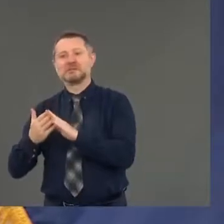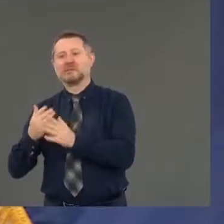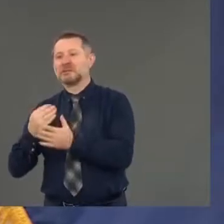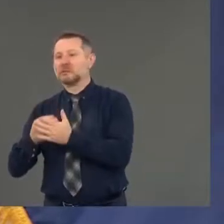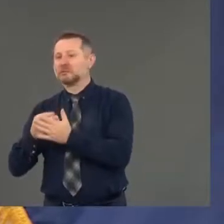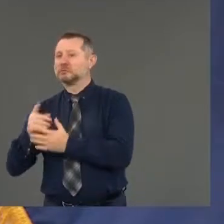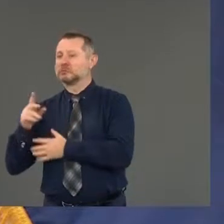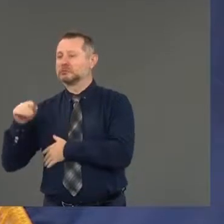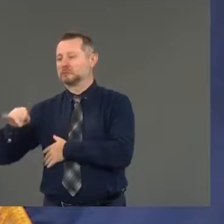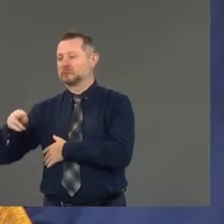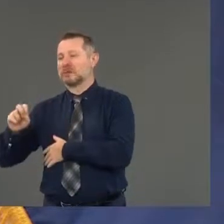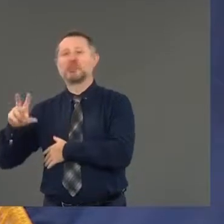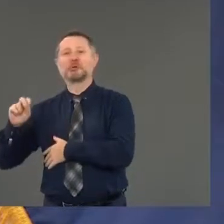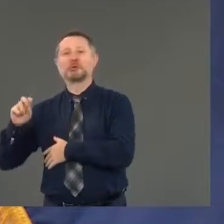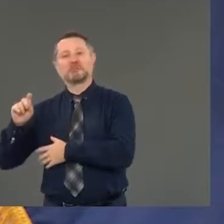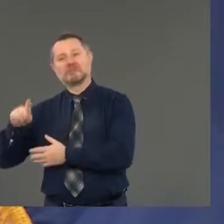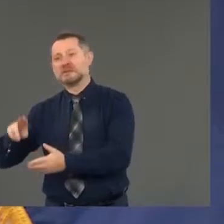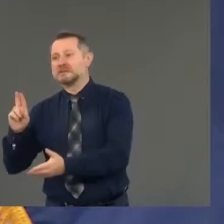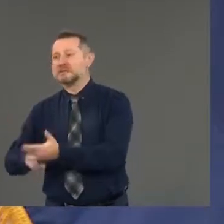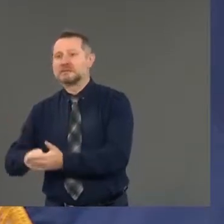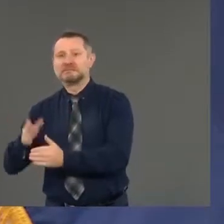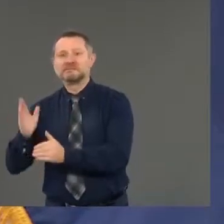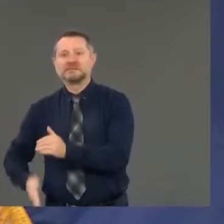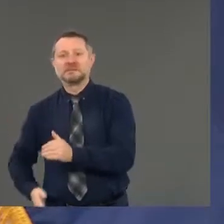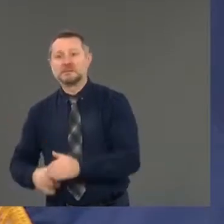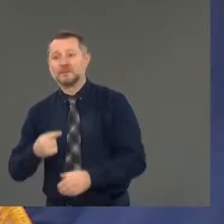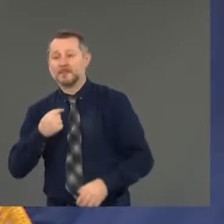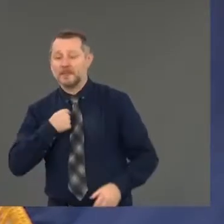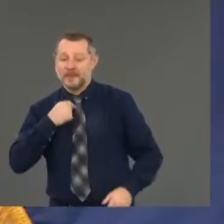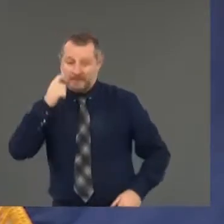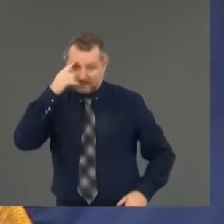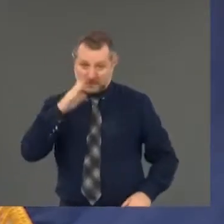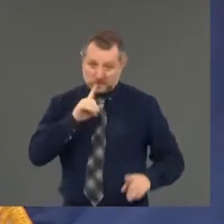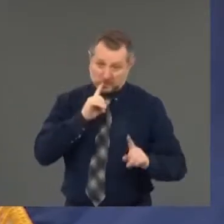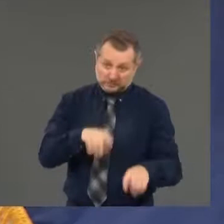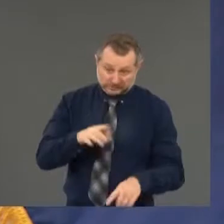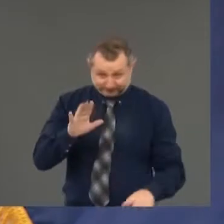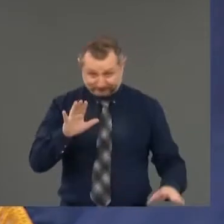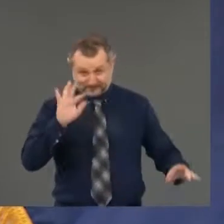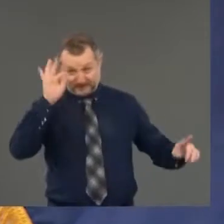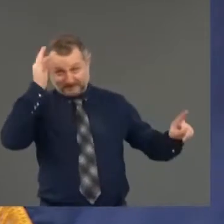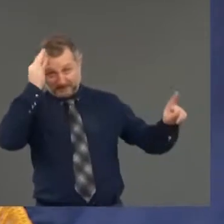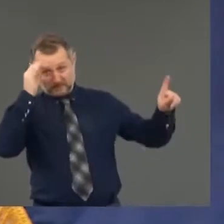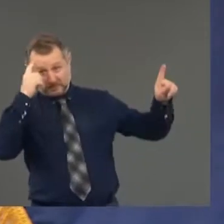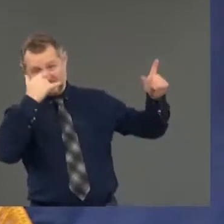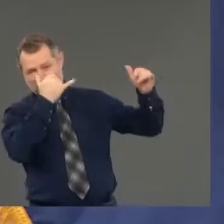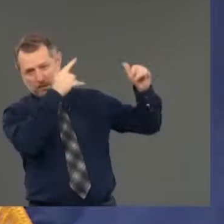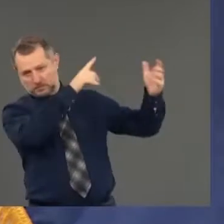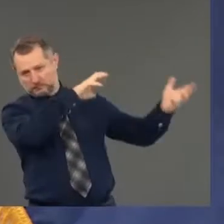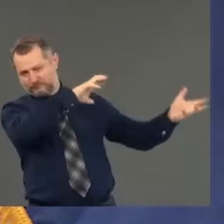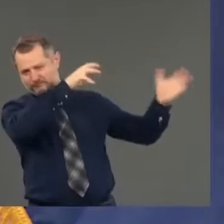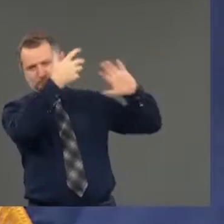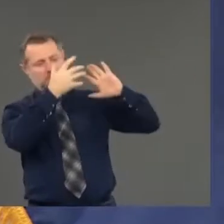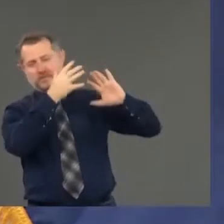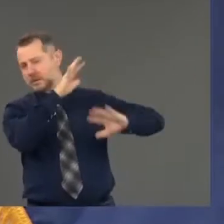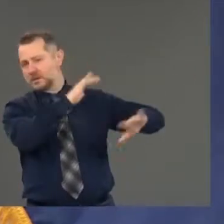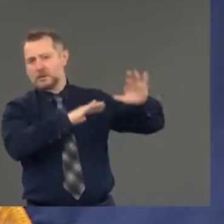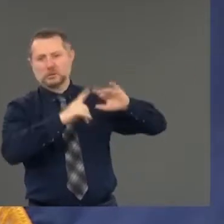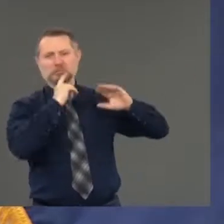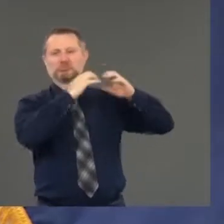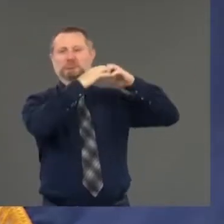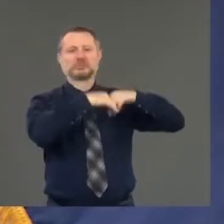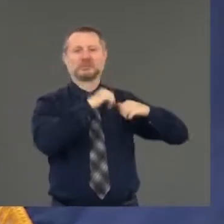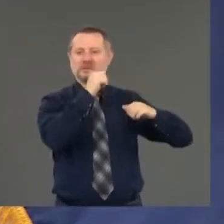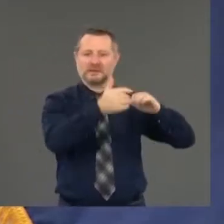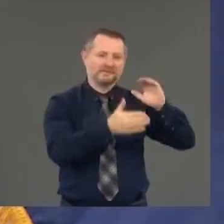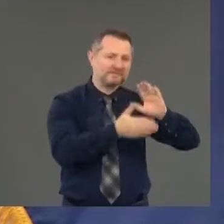this federal government, with all its dysfunction, will turn its back on state and local governments across this nation at this